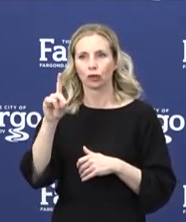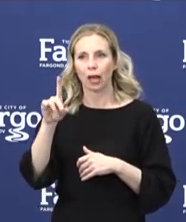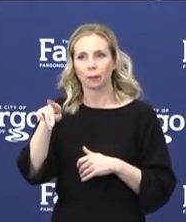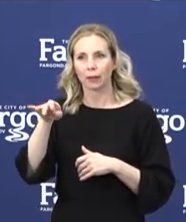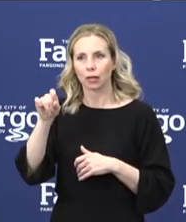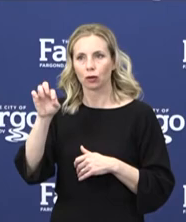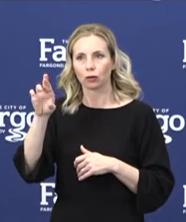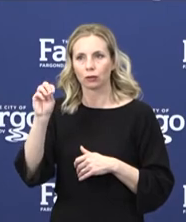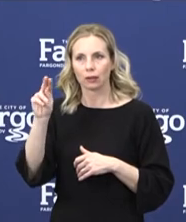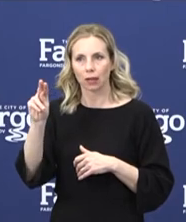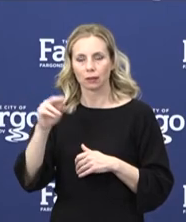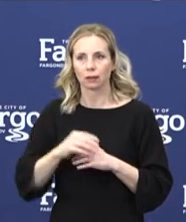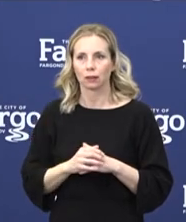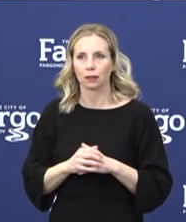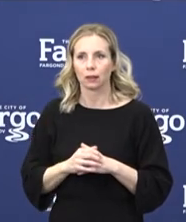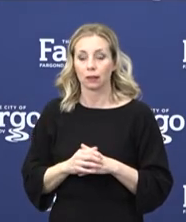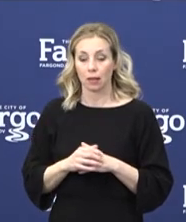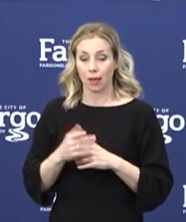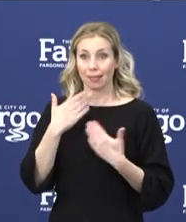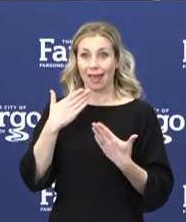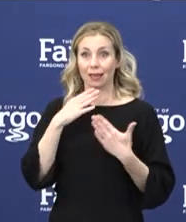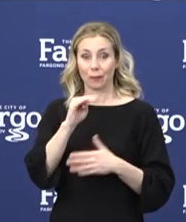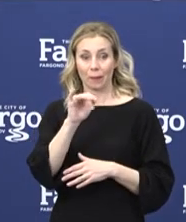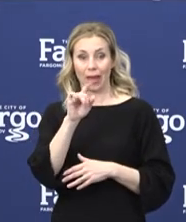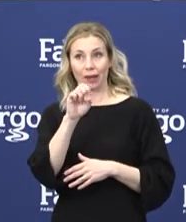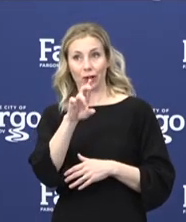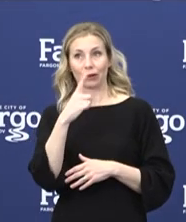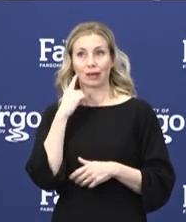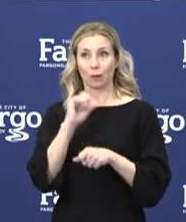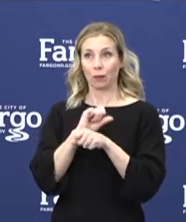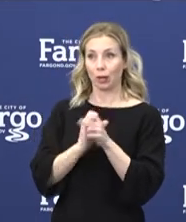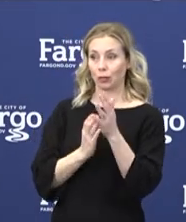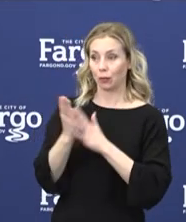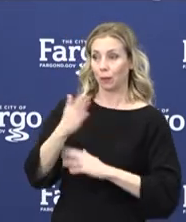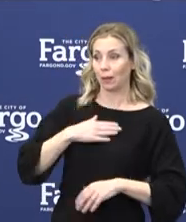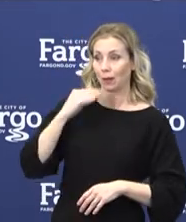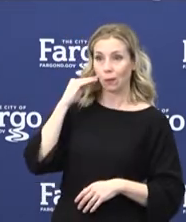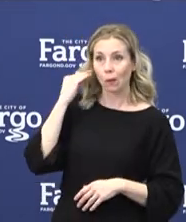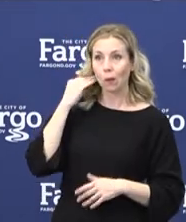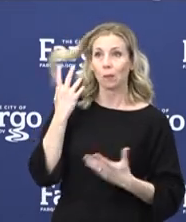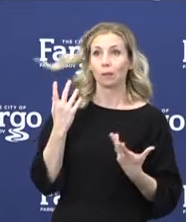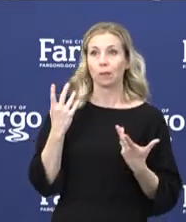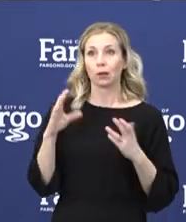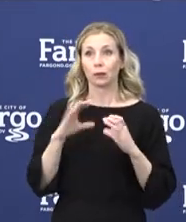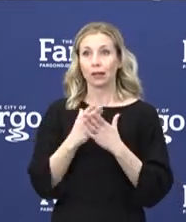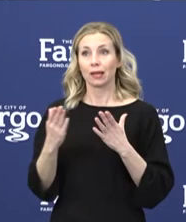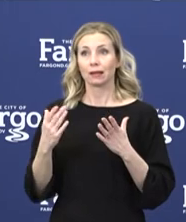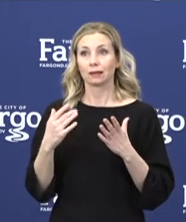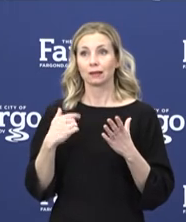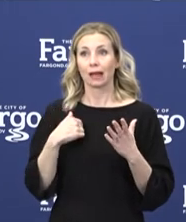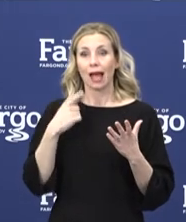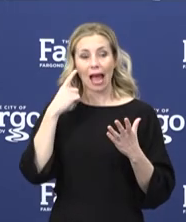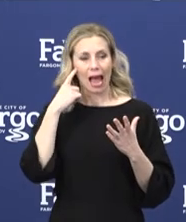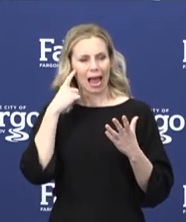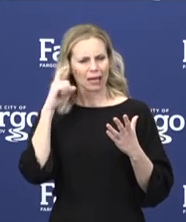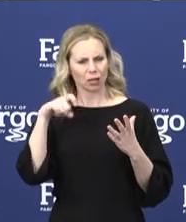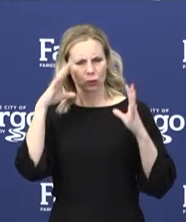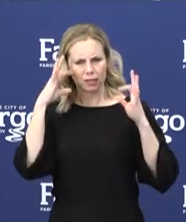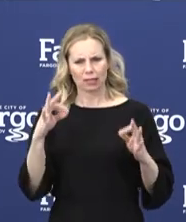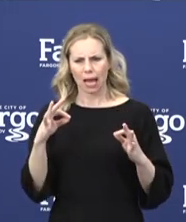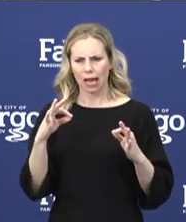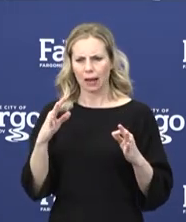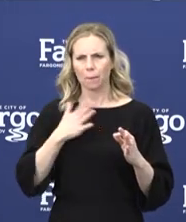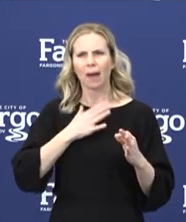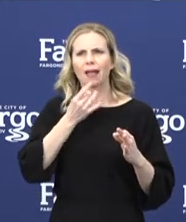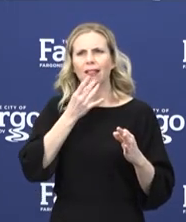Thank you, Mayor. As I've been working from my house and doing these remote meetings, I've learned that I either need to redo my lighting in my office or grow some hair.